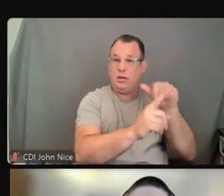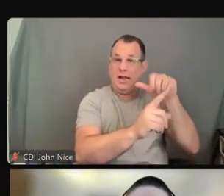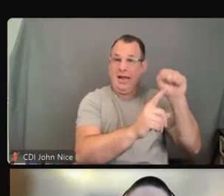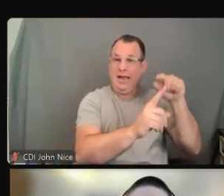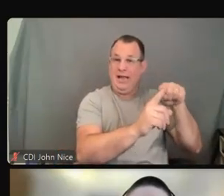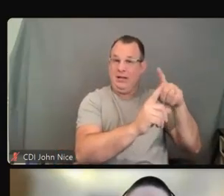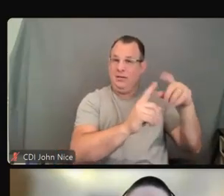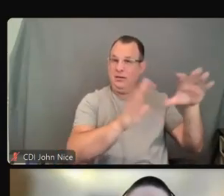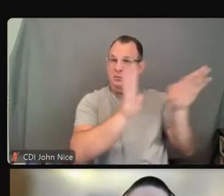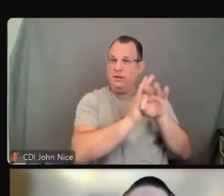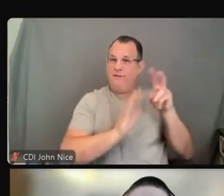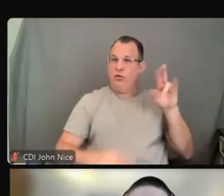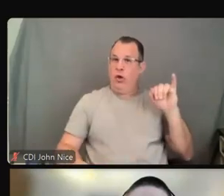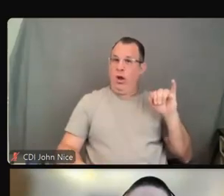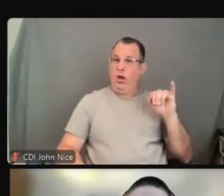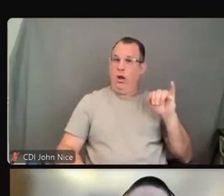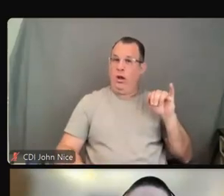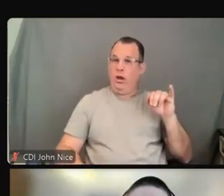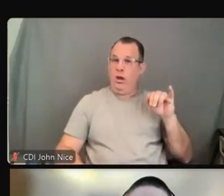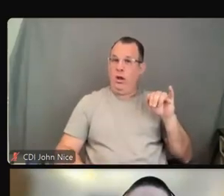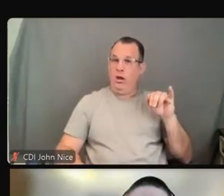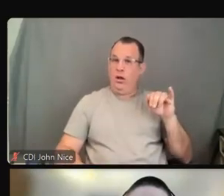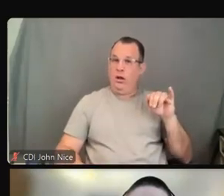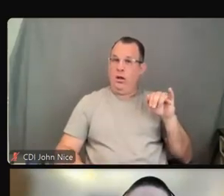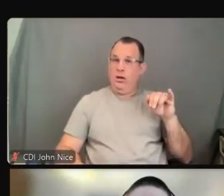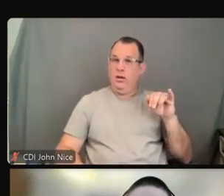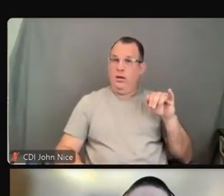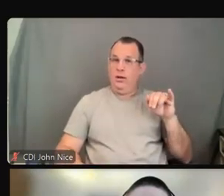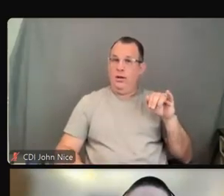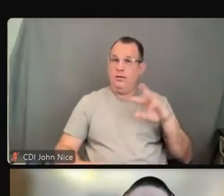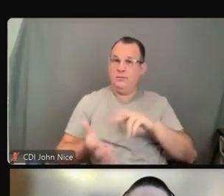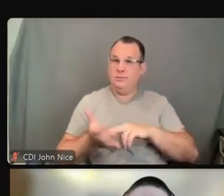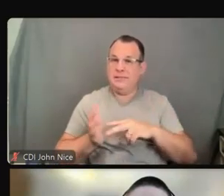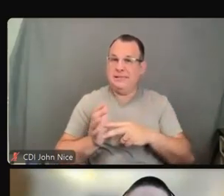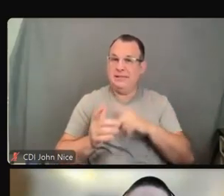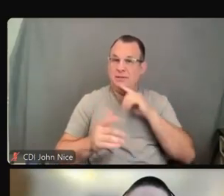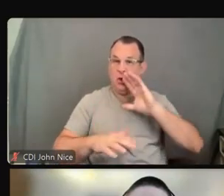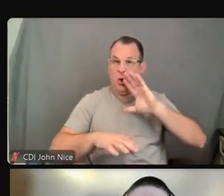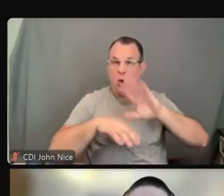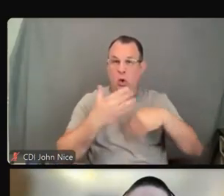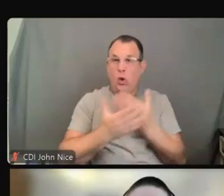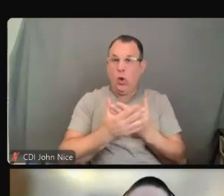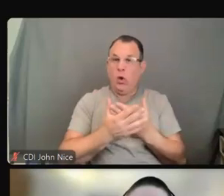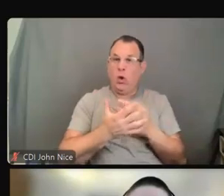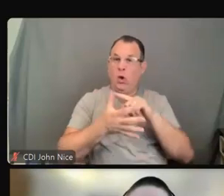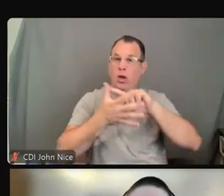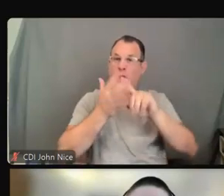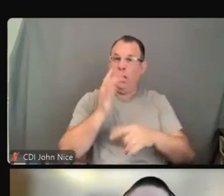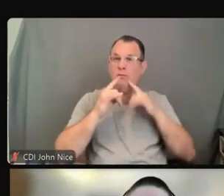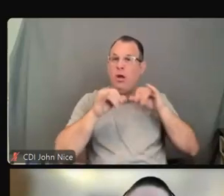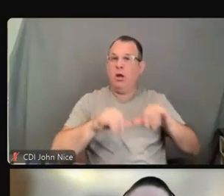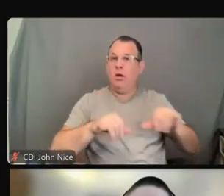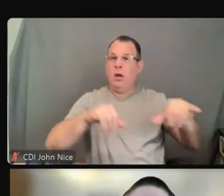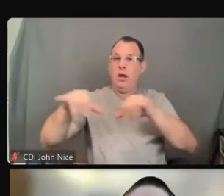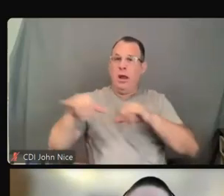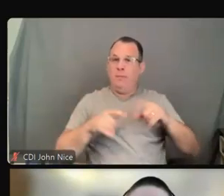then all of the following performance standards have to be met. These are performance standards that are actually